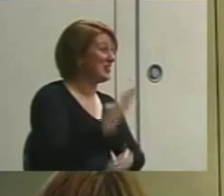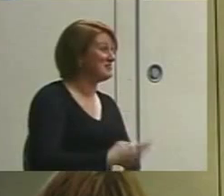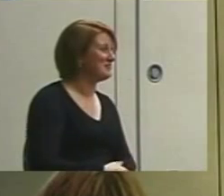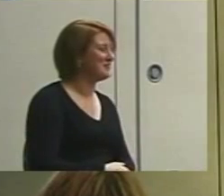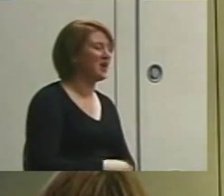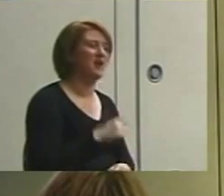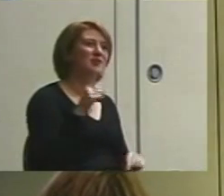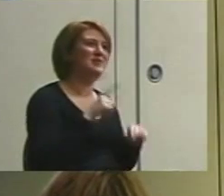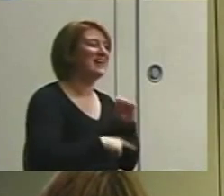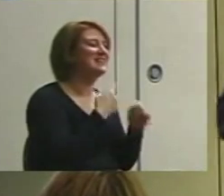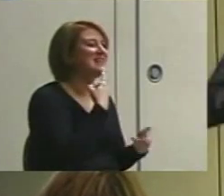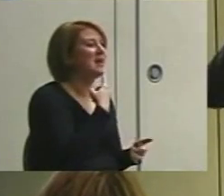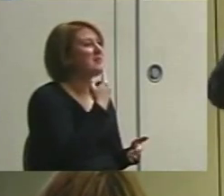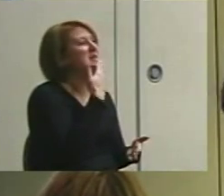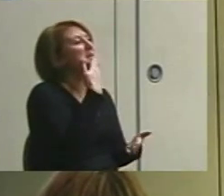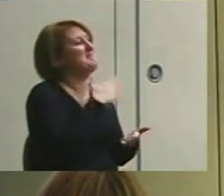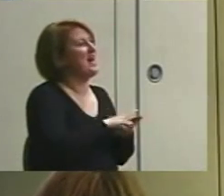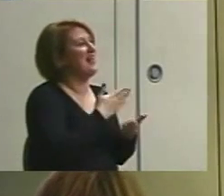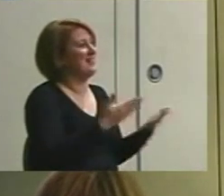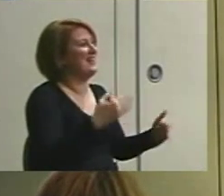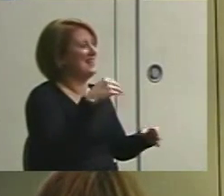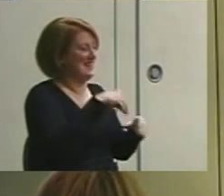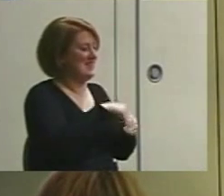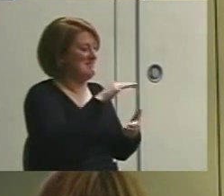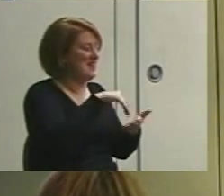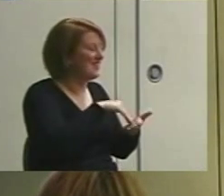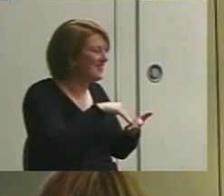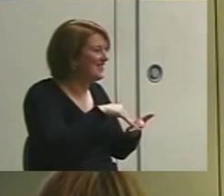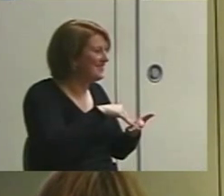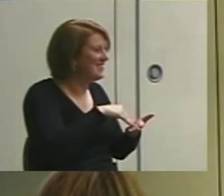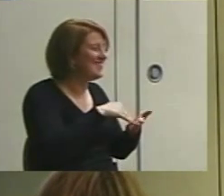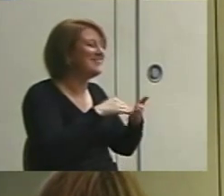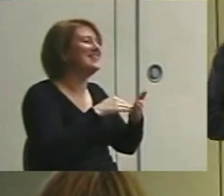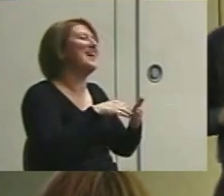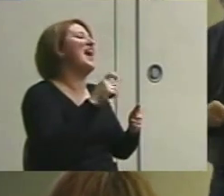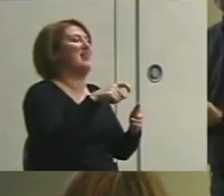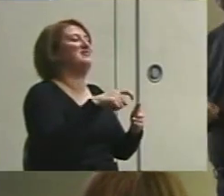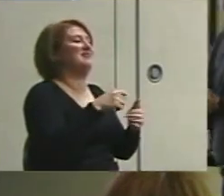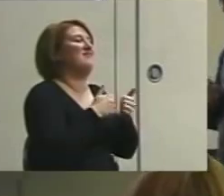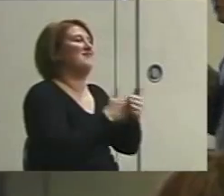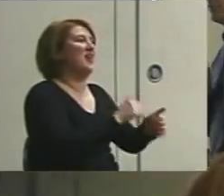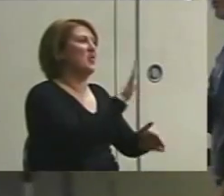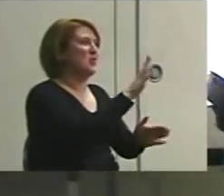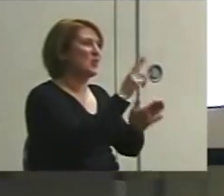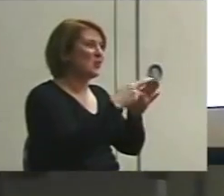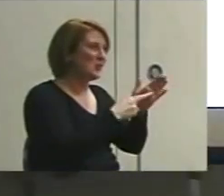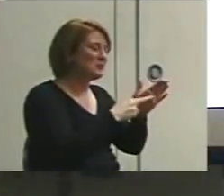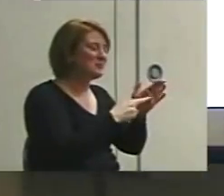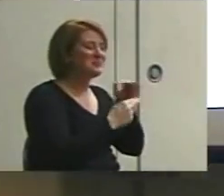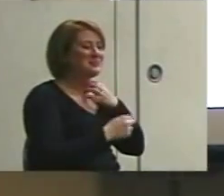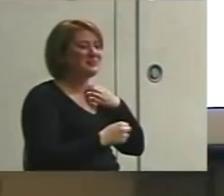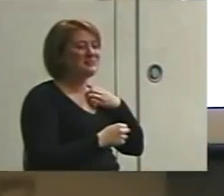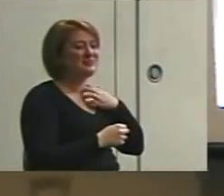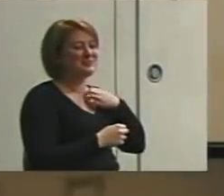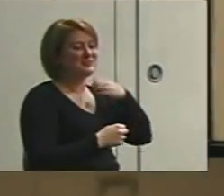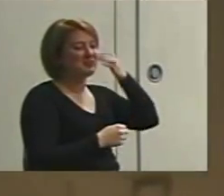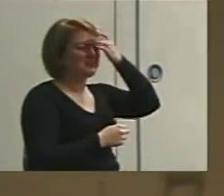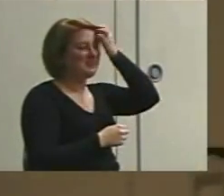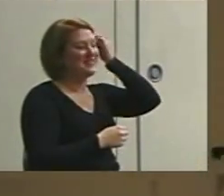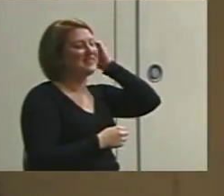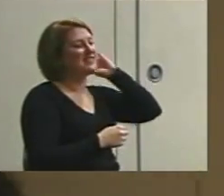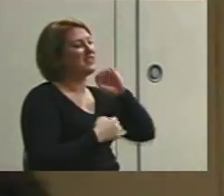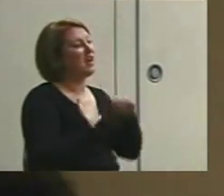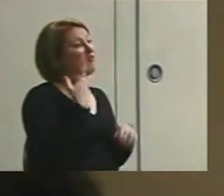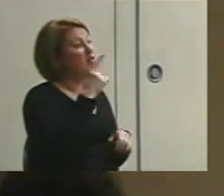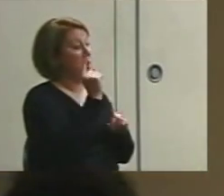You can't say but it was a bad thing in the middle so you have to stick by your rule. Remember though that when you're doing momentary you